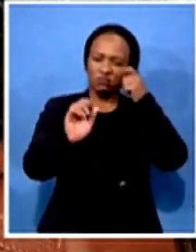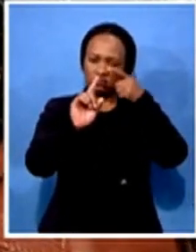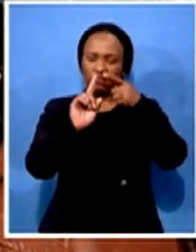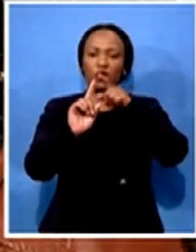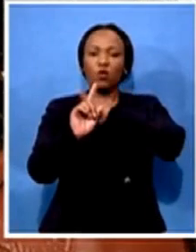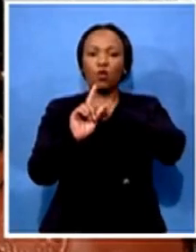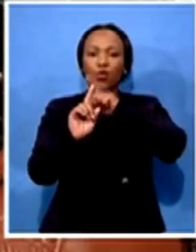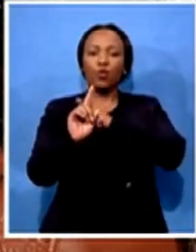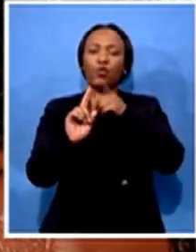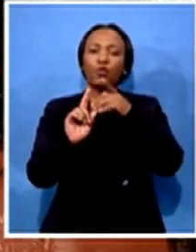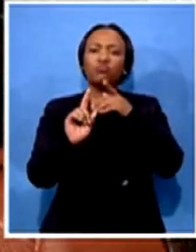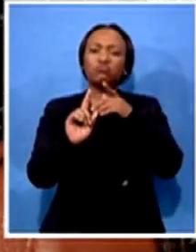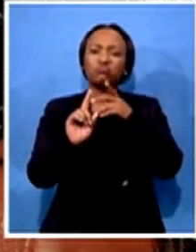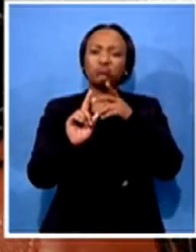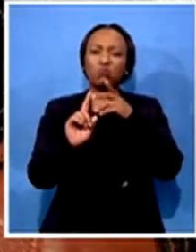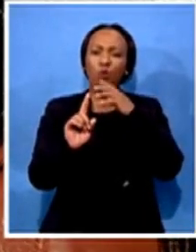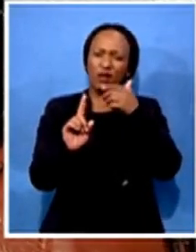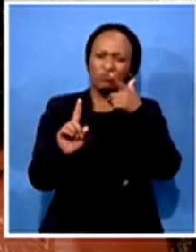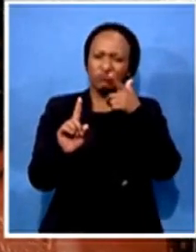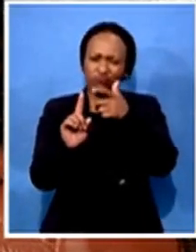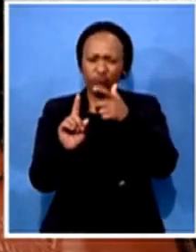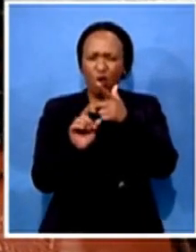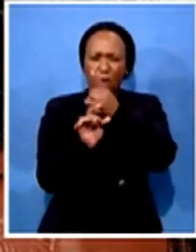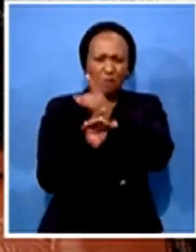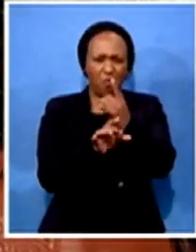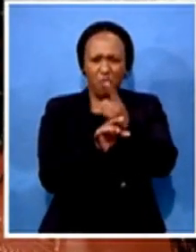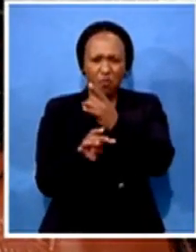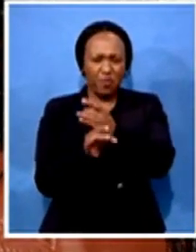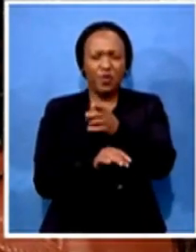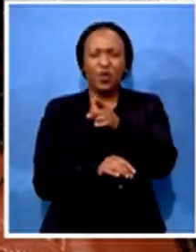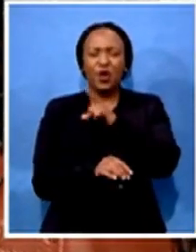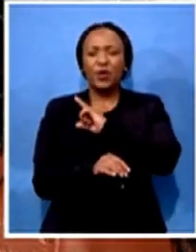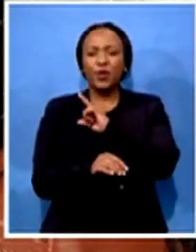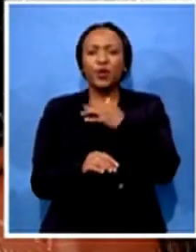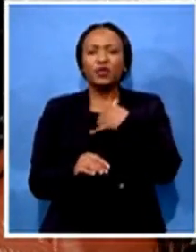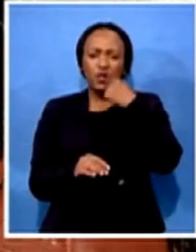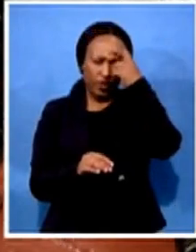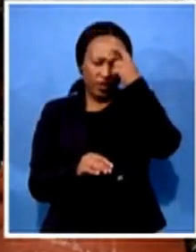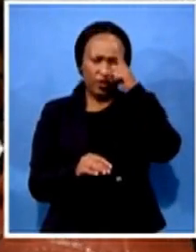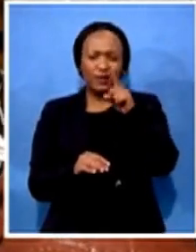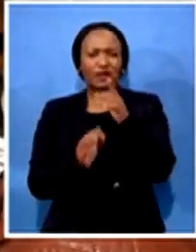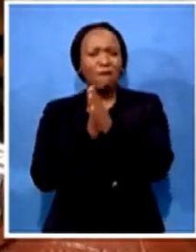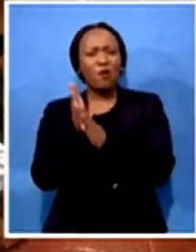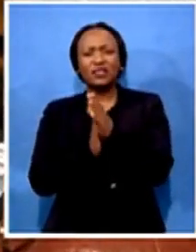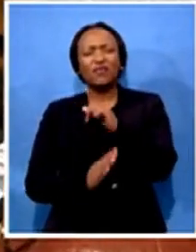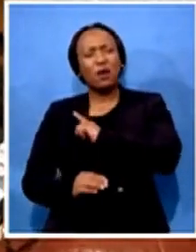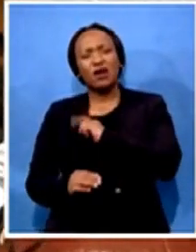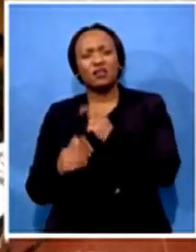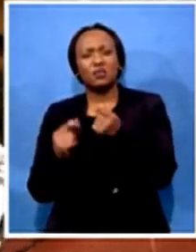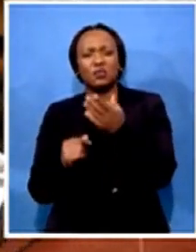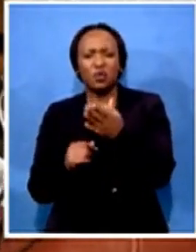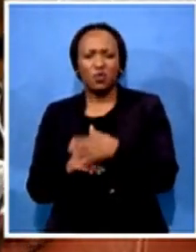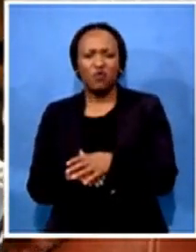harm. And what do you think really the motive is behind these farm attacks? I think there is,